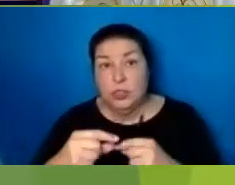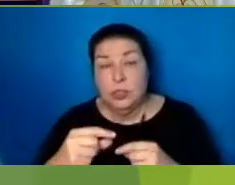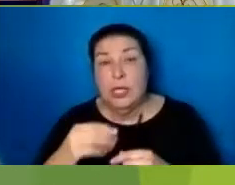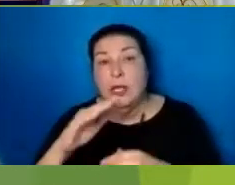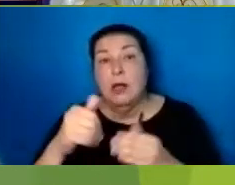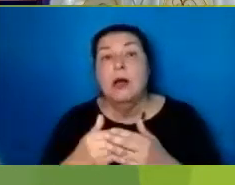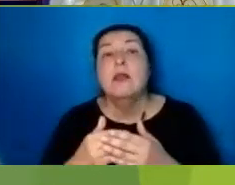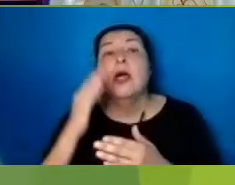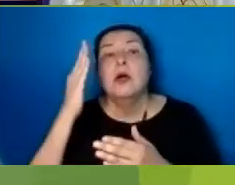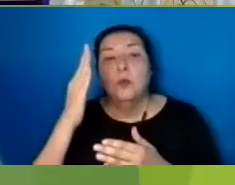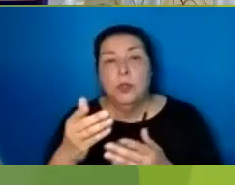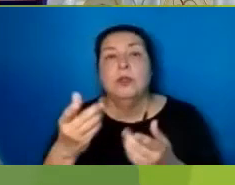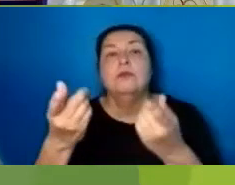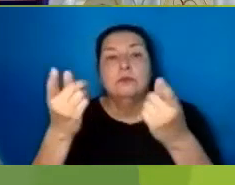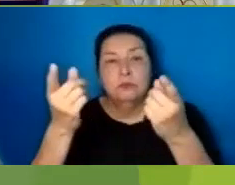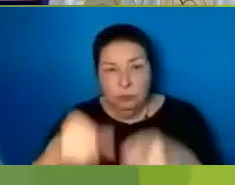Lord In Your Mercy